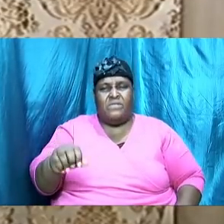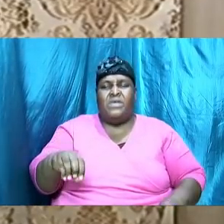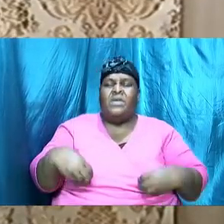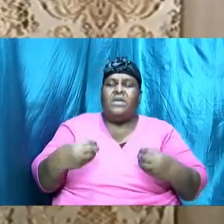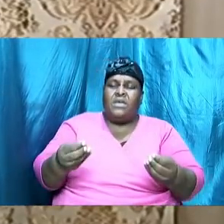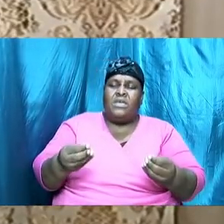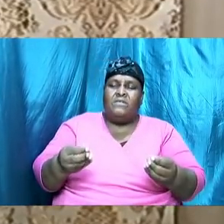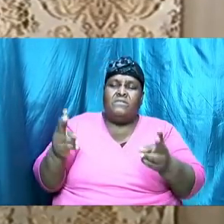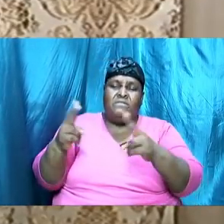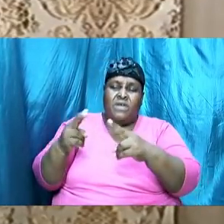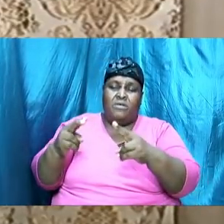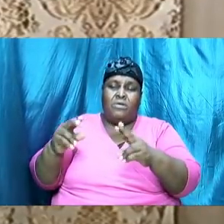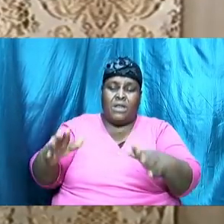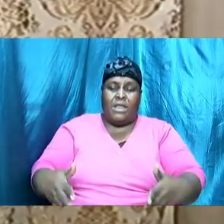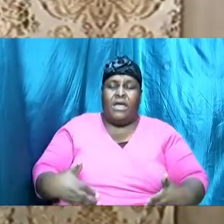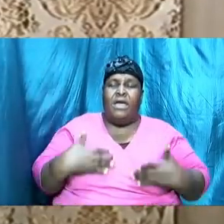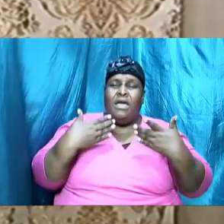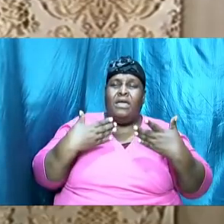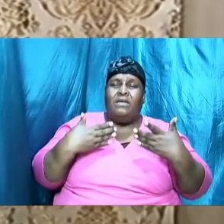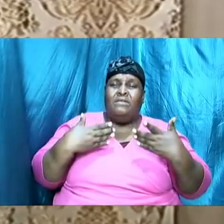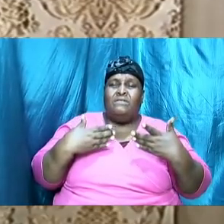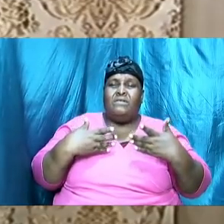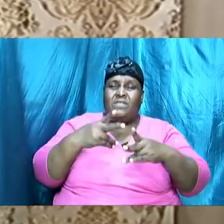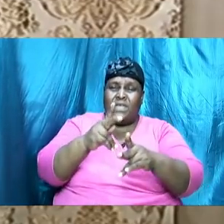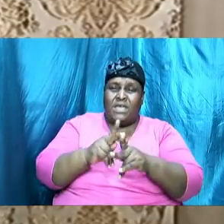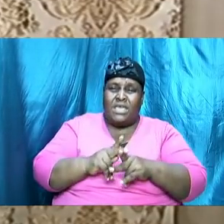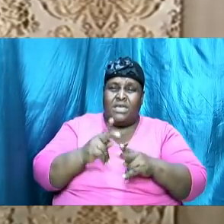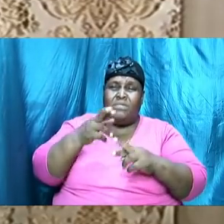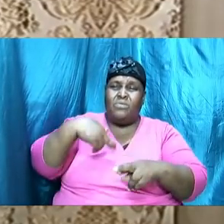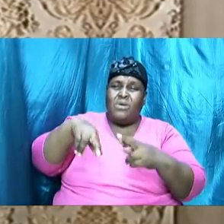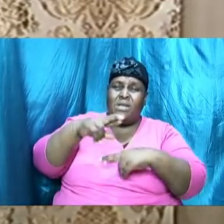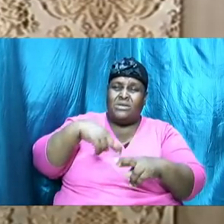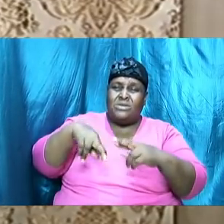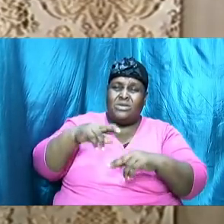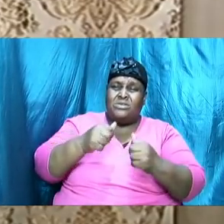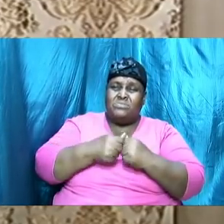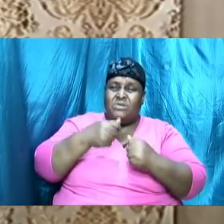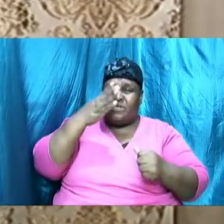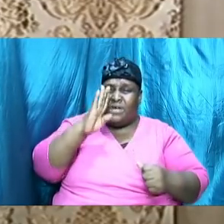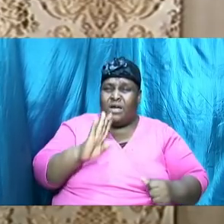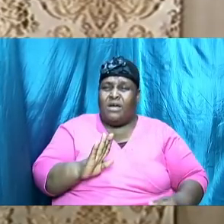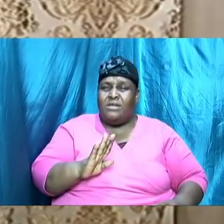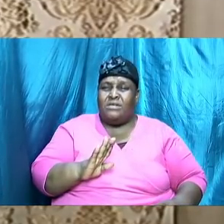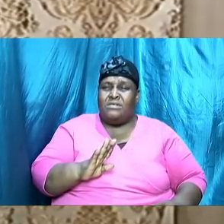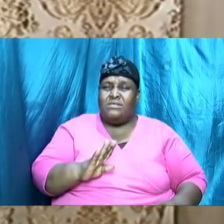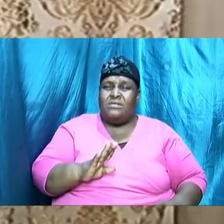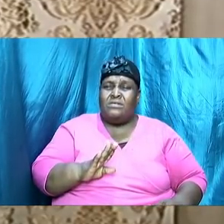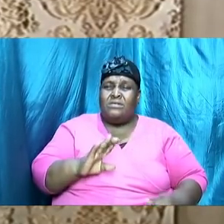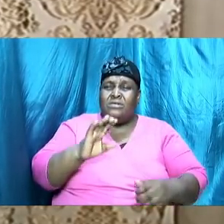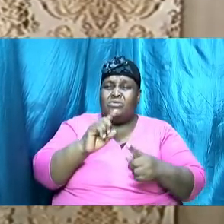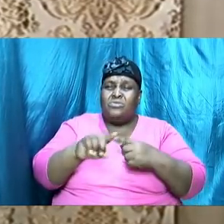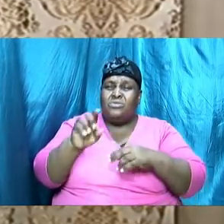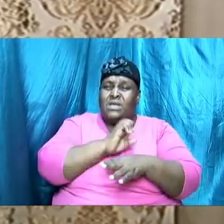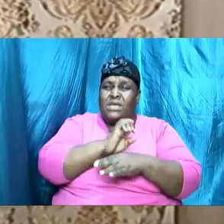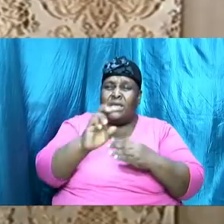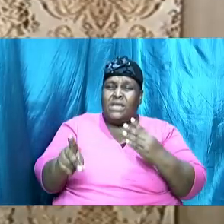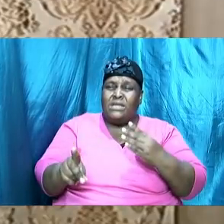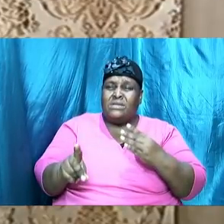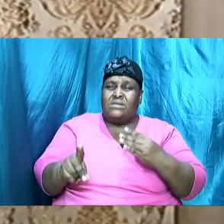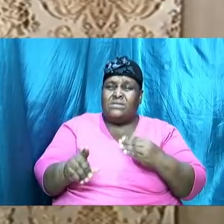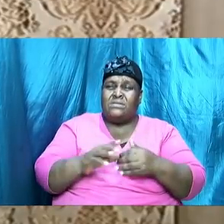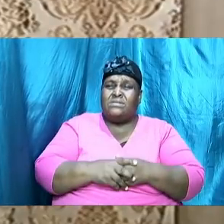very life because they maintained the relationship down to the very end and not even life itself